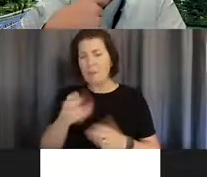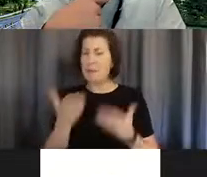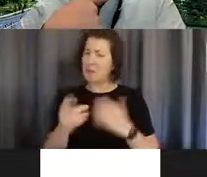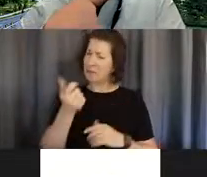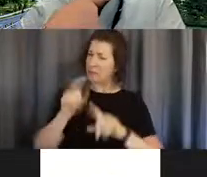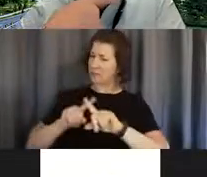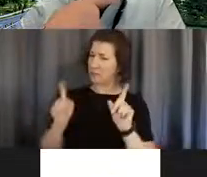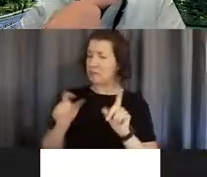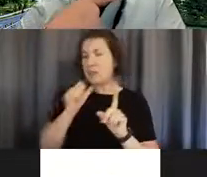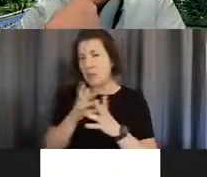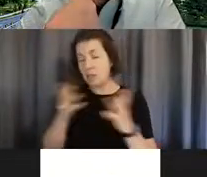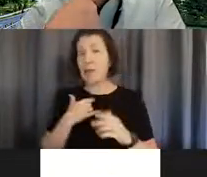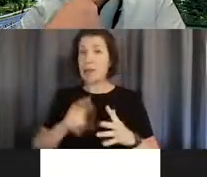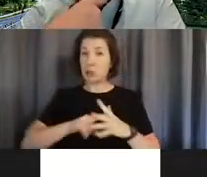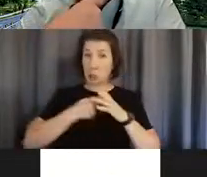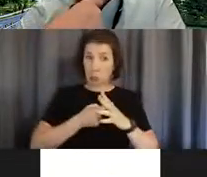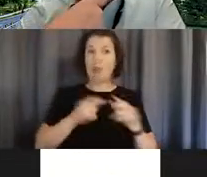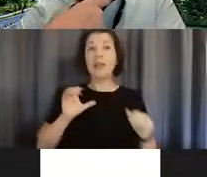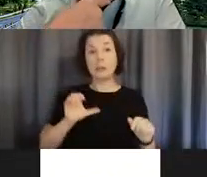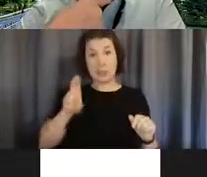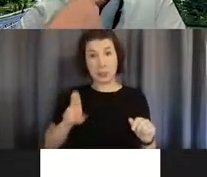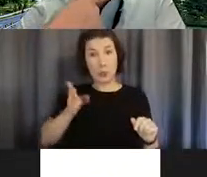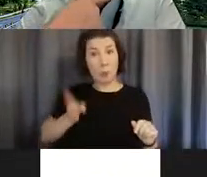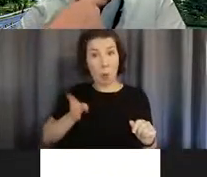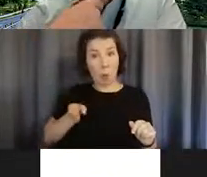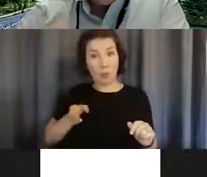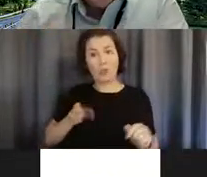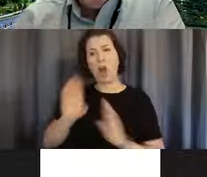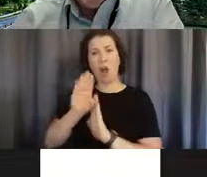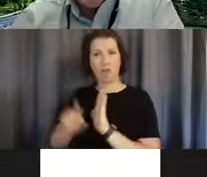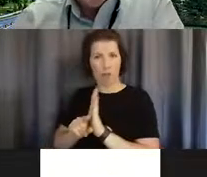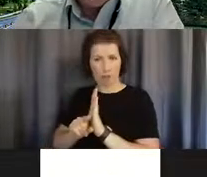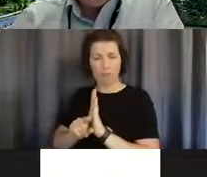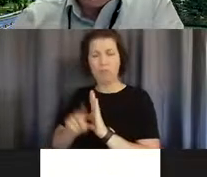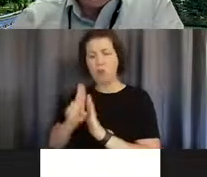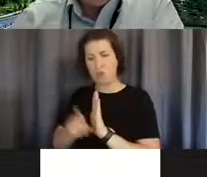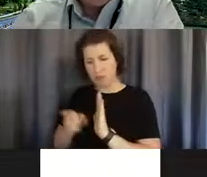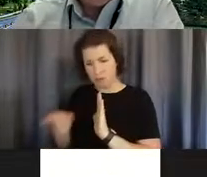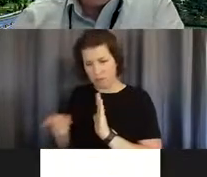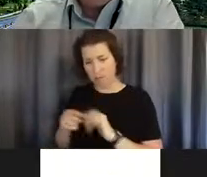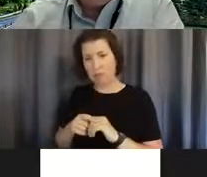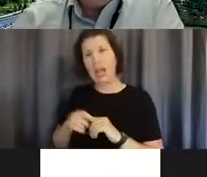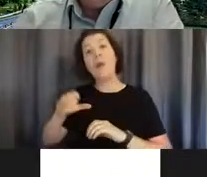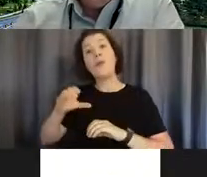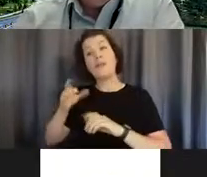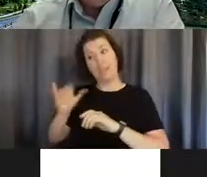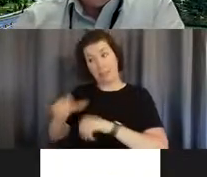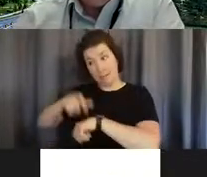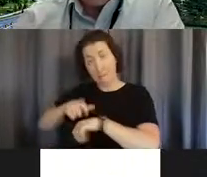So started, I was at CU Boulder as an undergraduate and I was in chemical engineering.